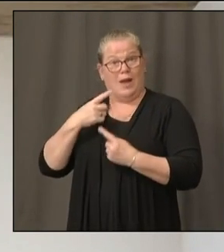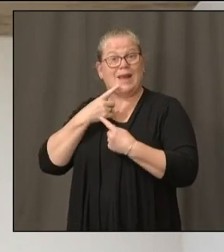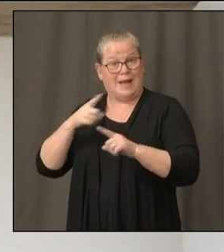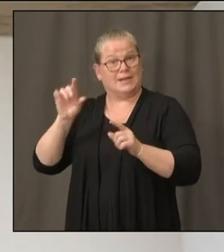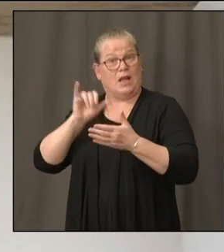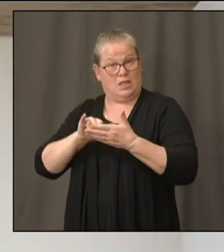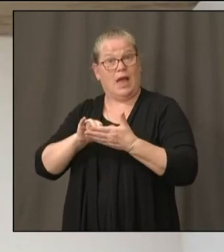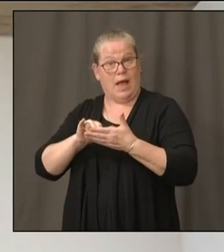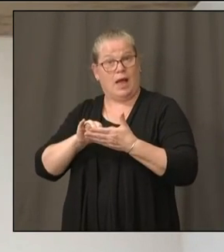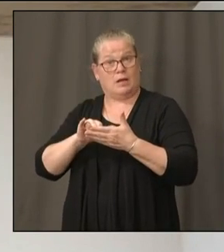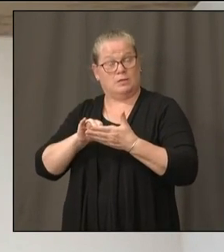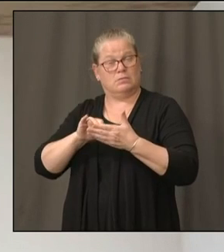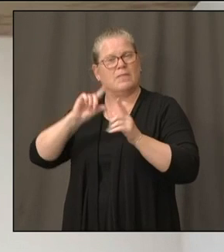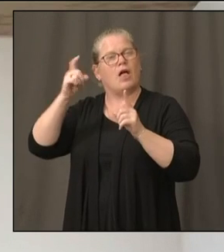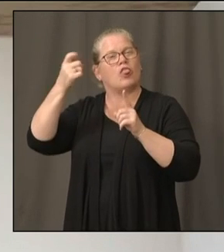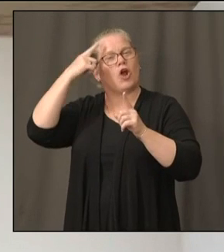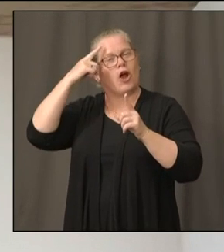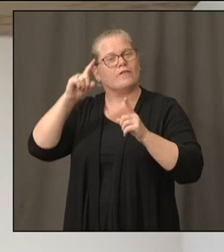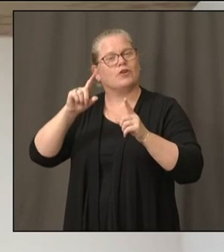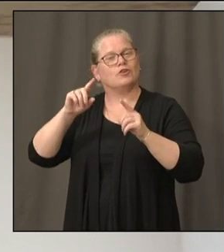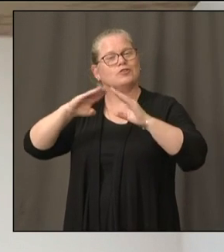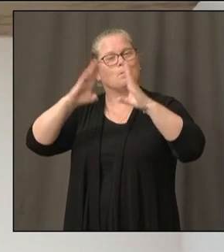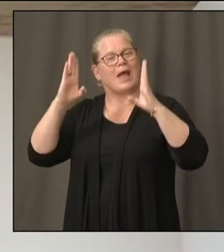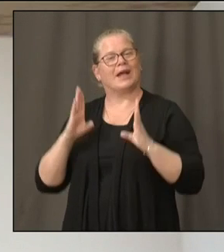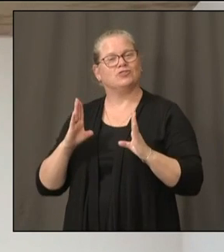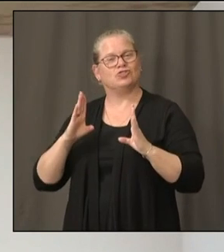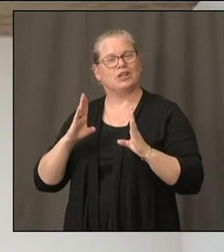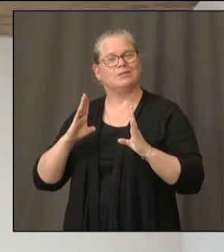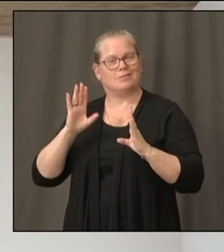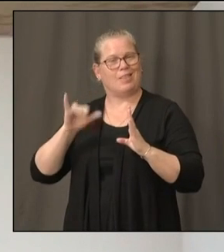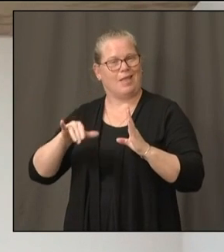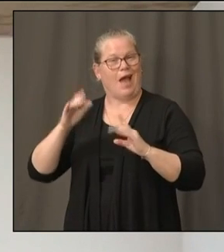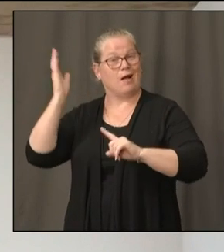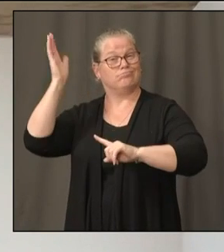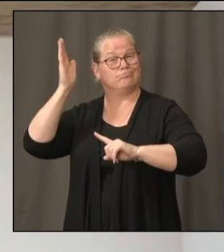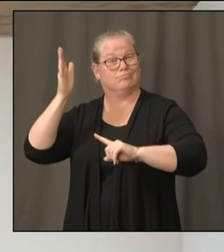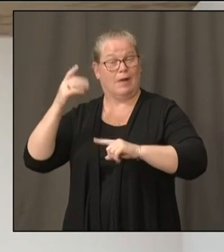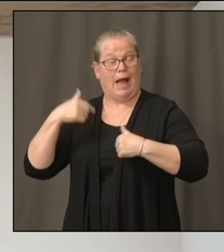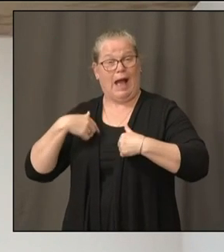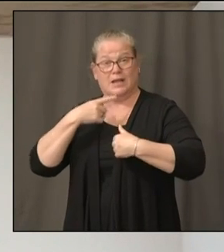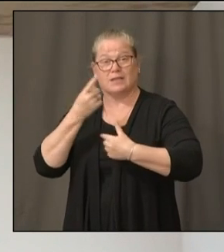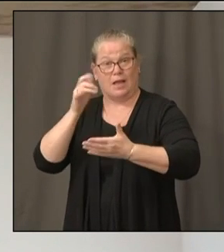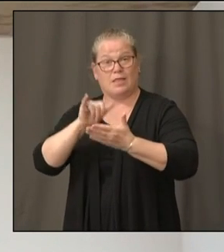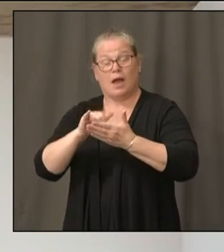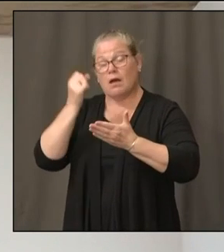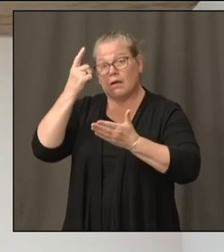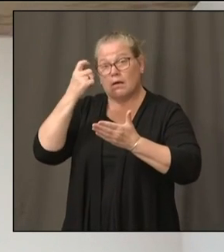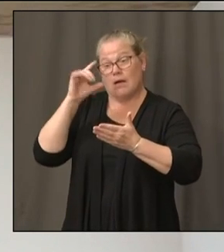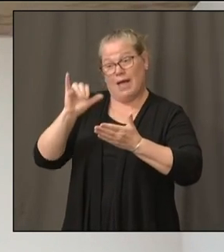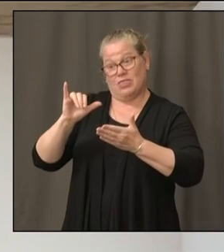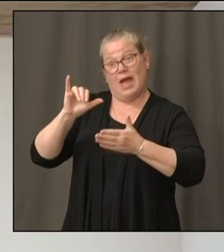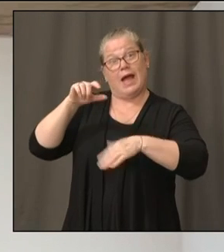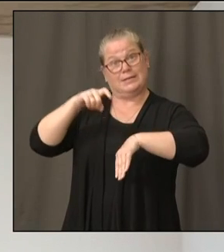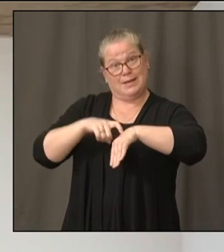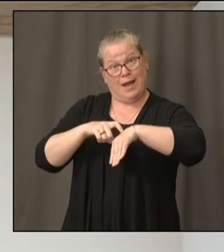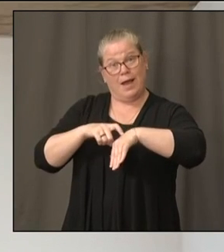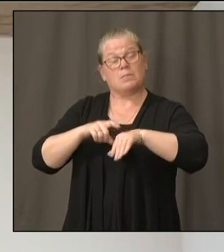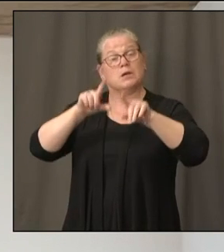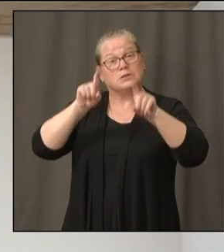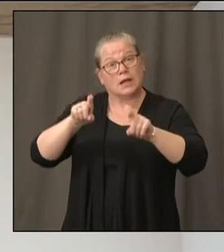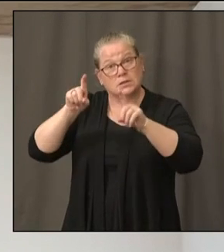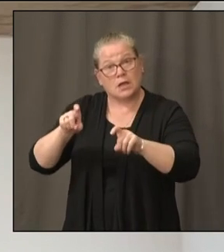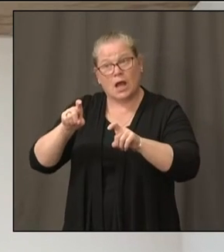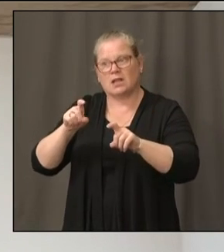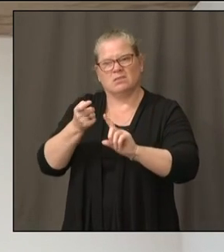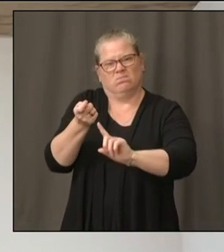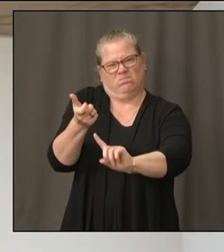outside the governor's mansion at a press conference. At that point in time, very little testing was being done and available in Connecticut or anywhere